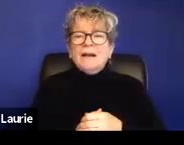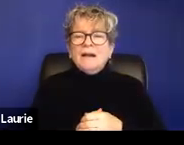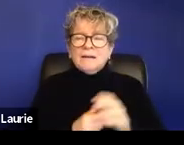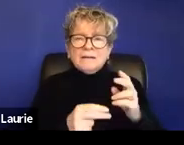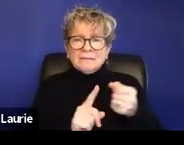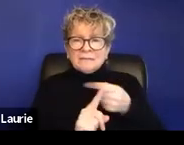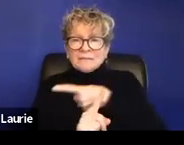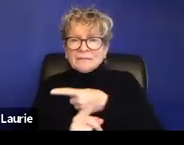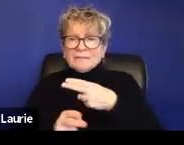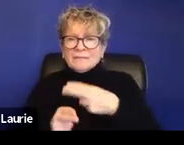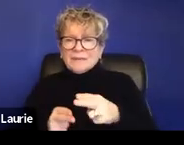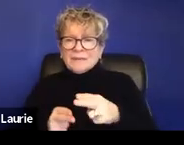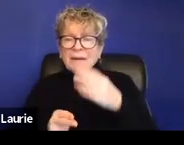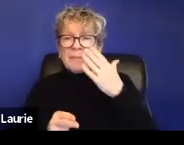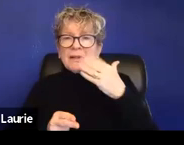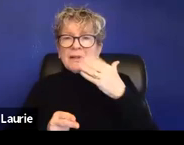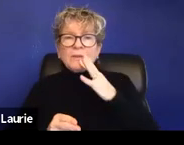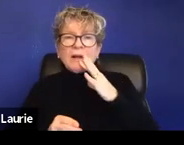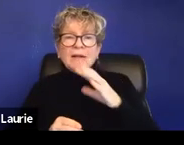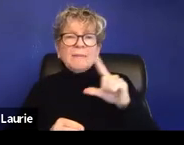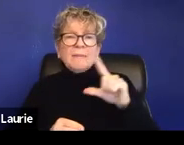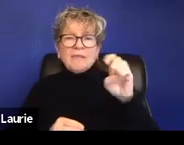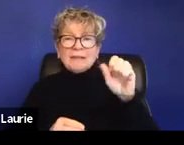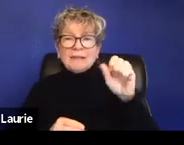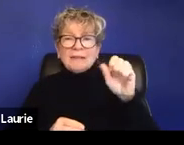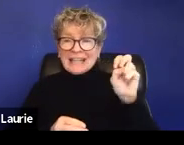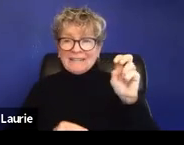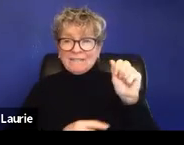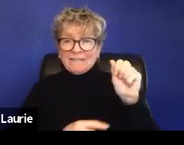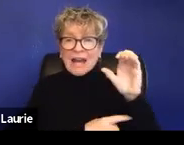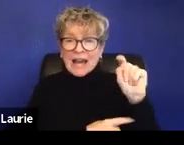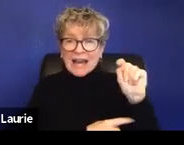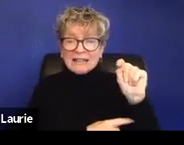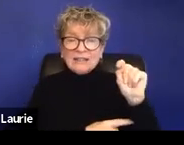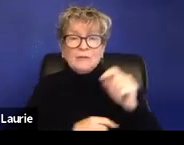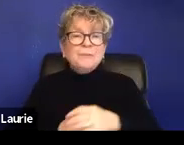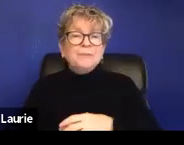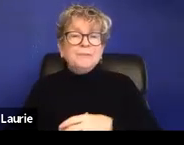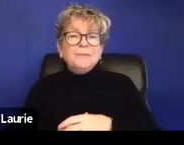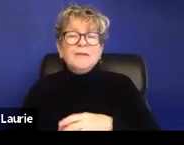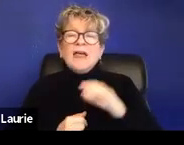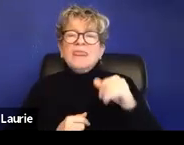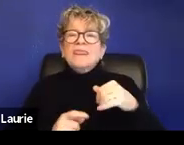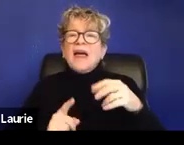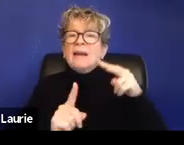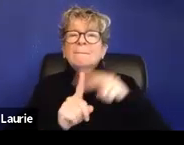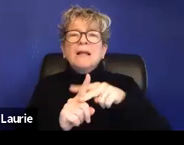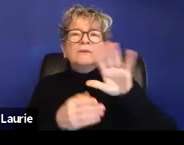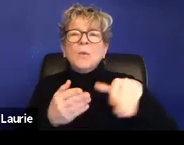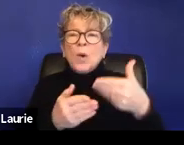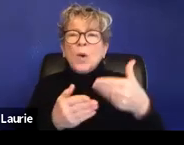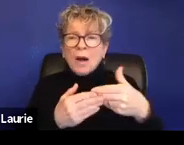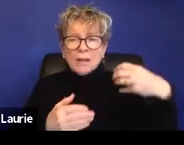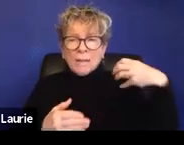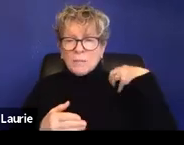because we're talking about the Leave Act, for example, um, it applies to all employers, the one at the very top,